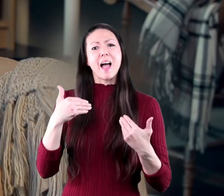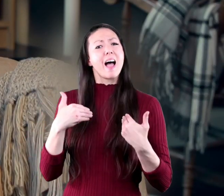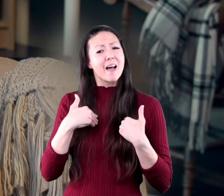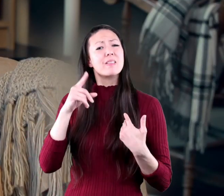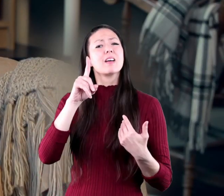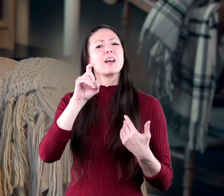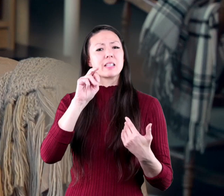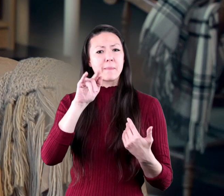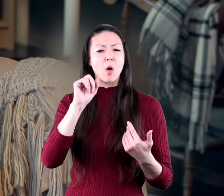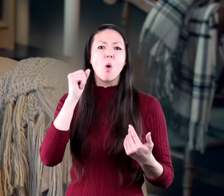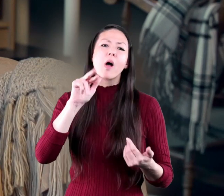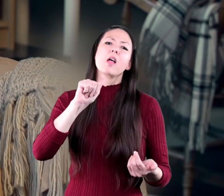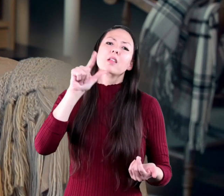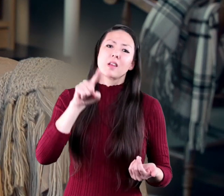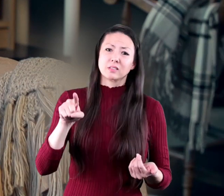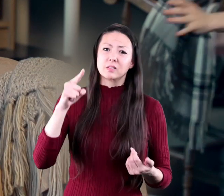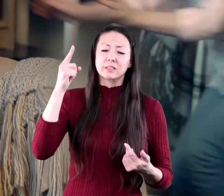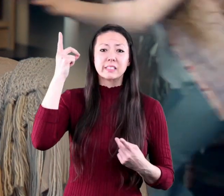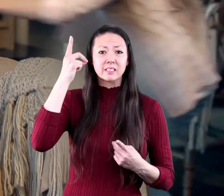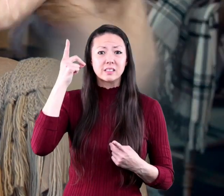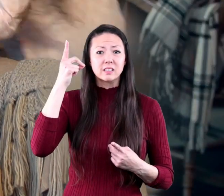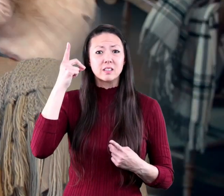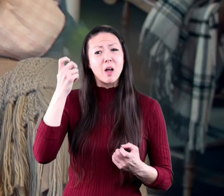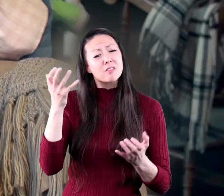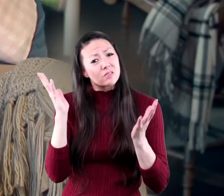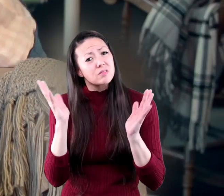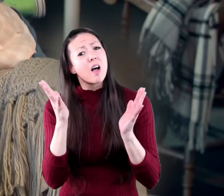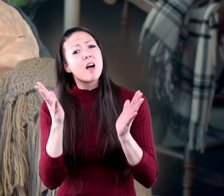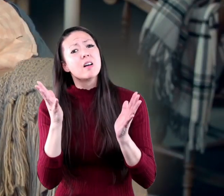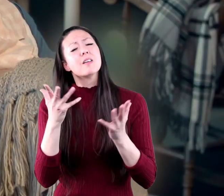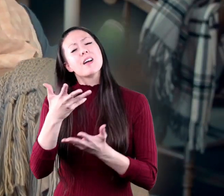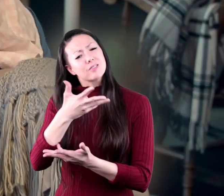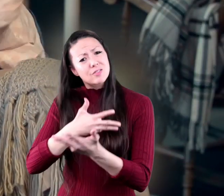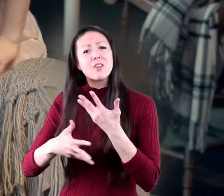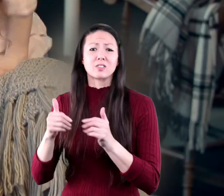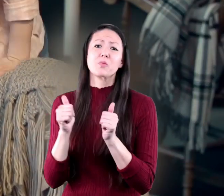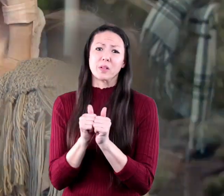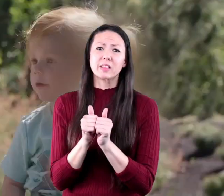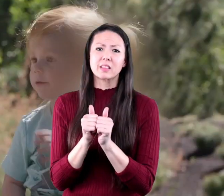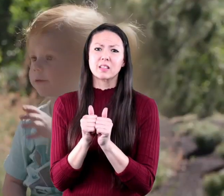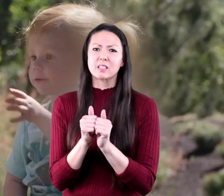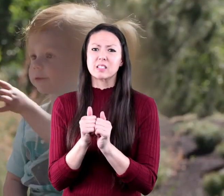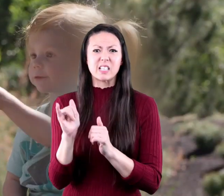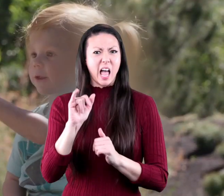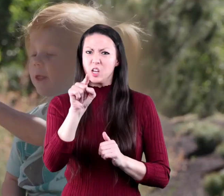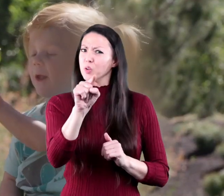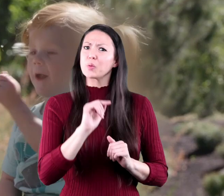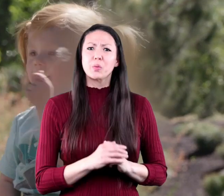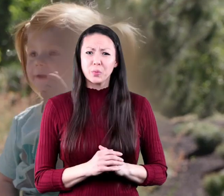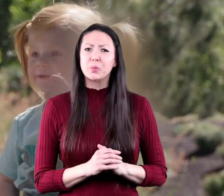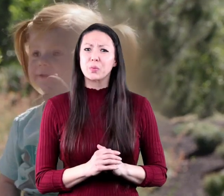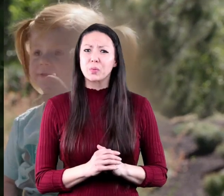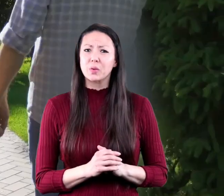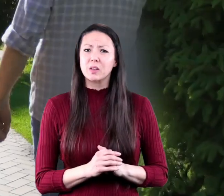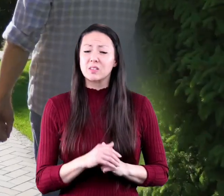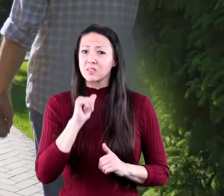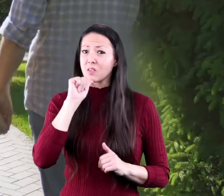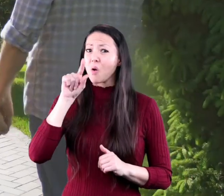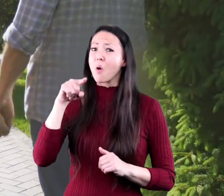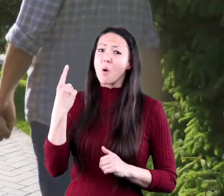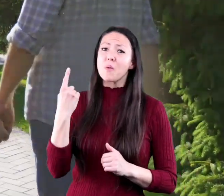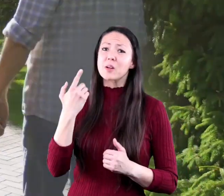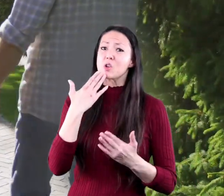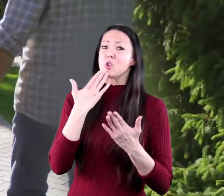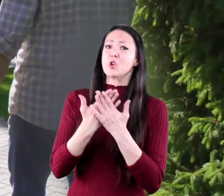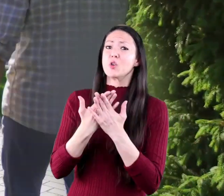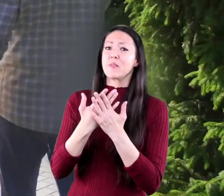dementia or Alzheimer's they want to be talked to and interacted with just like you do it's not only